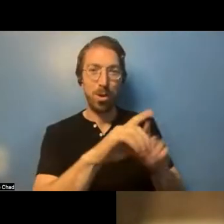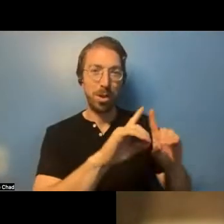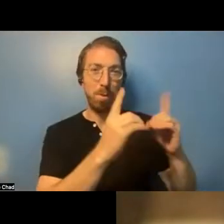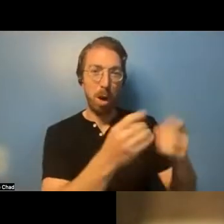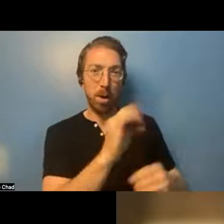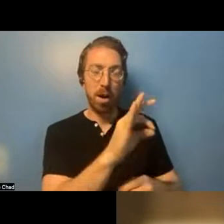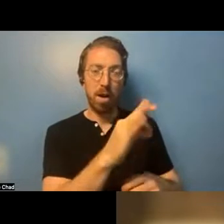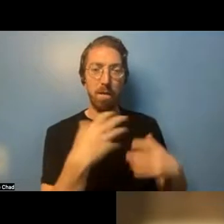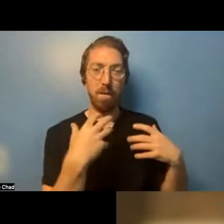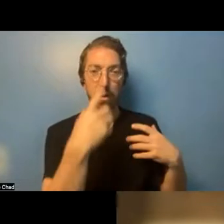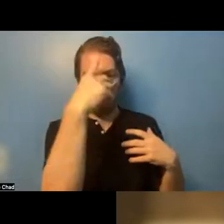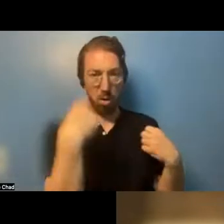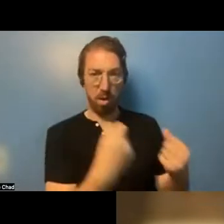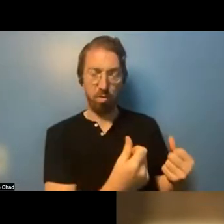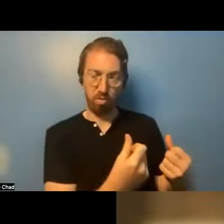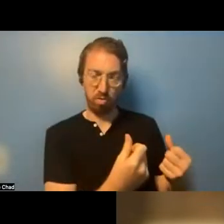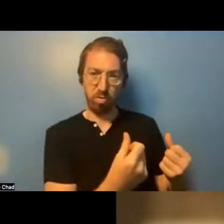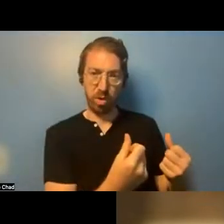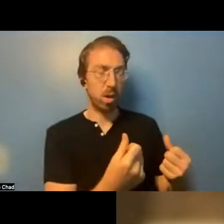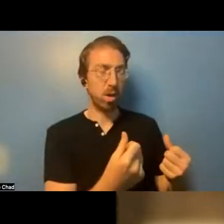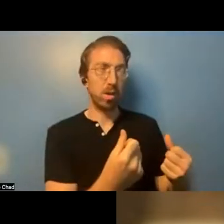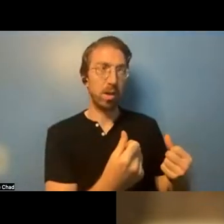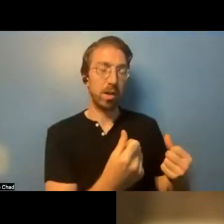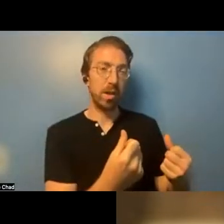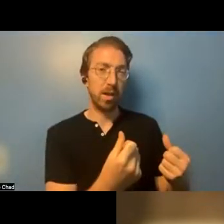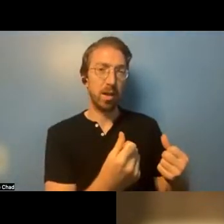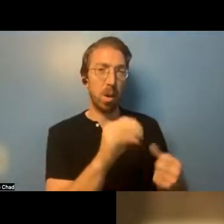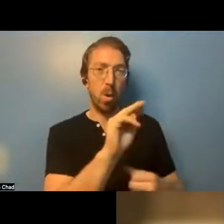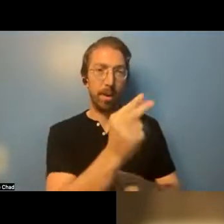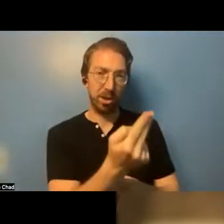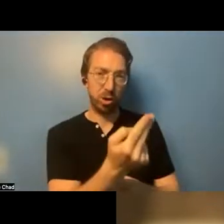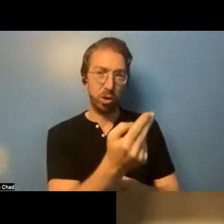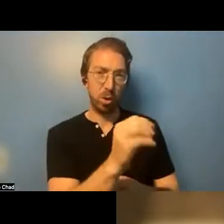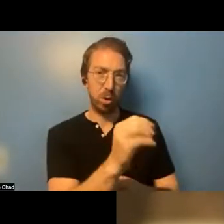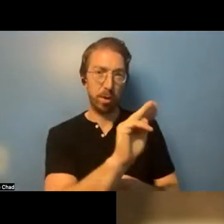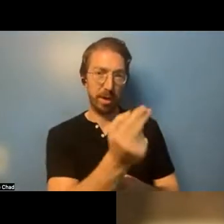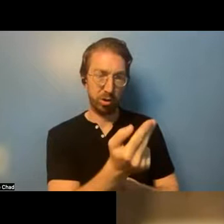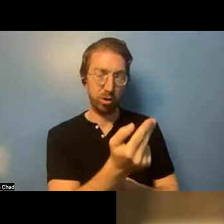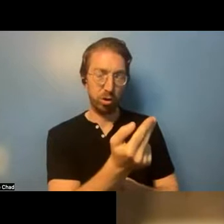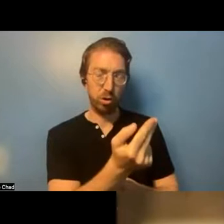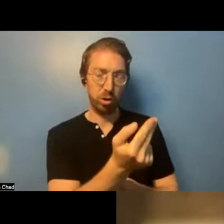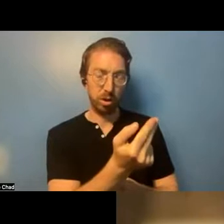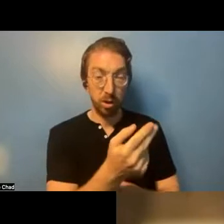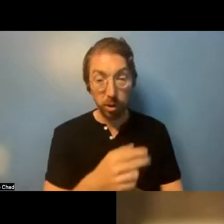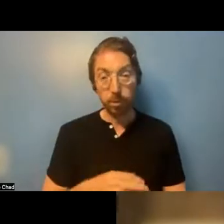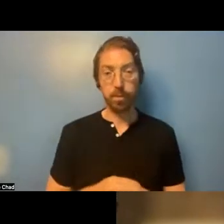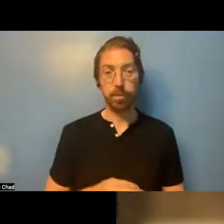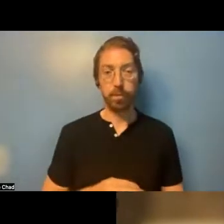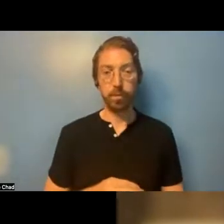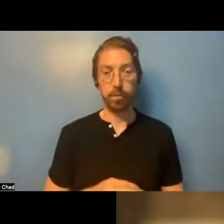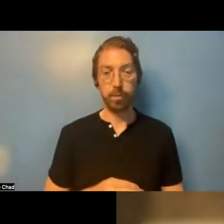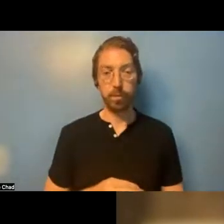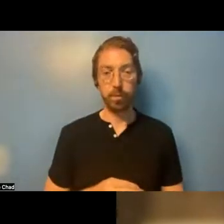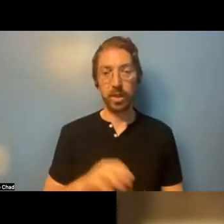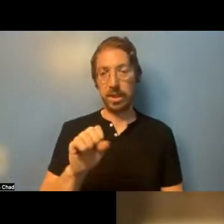Yes, Kat's exactly correct. If you live in housing that is operated